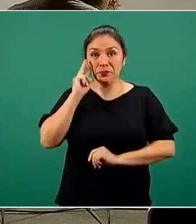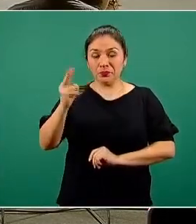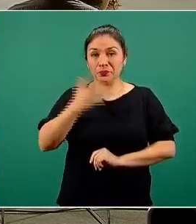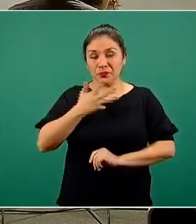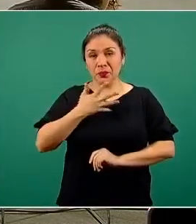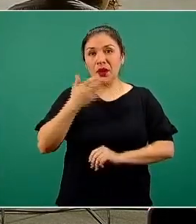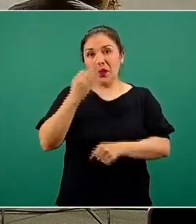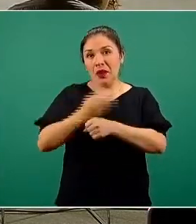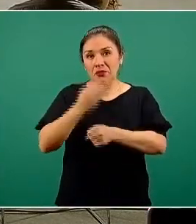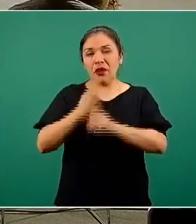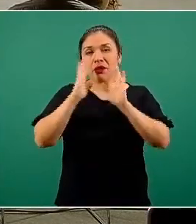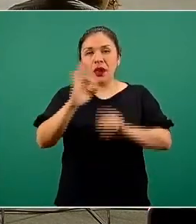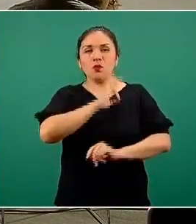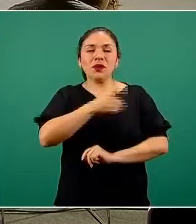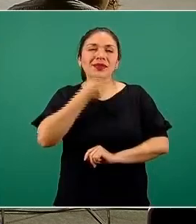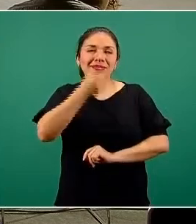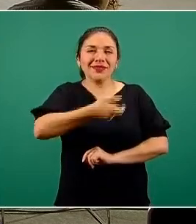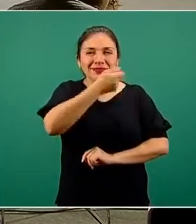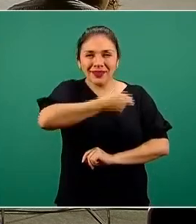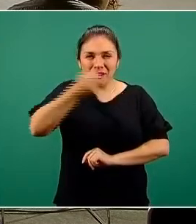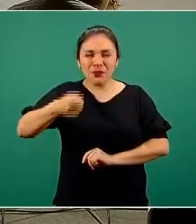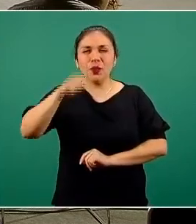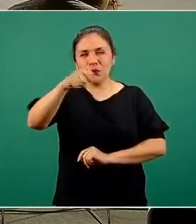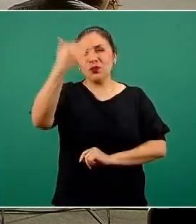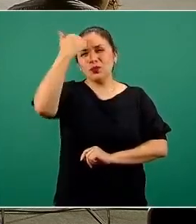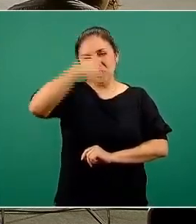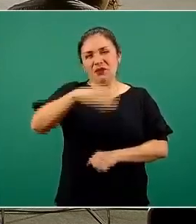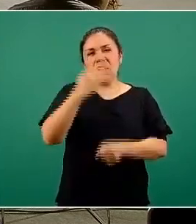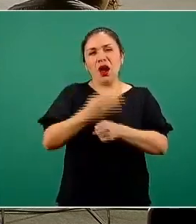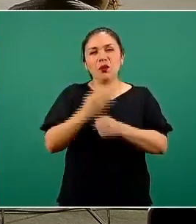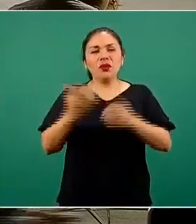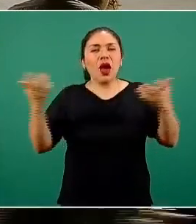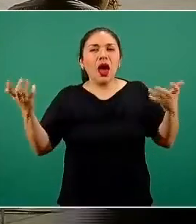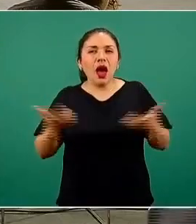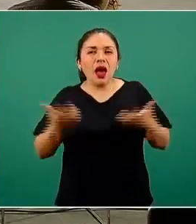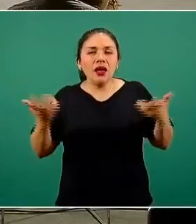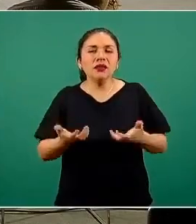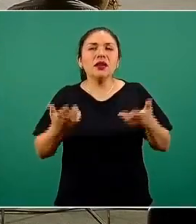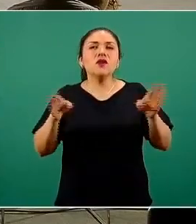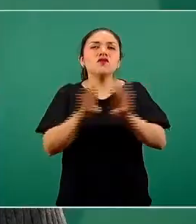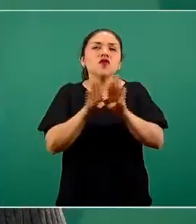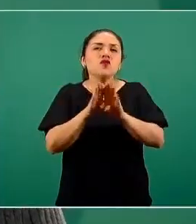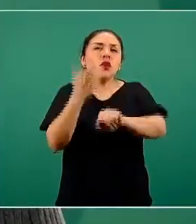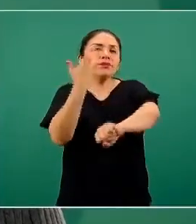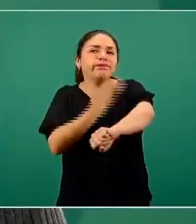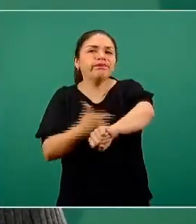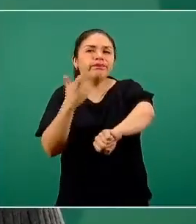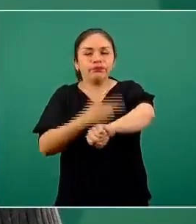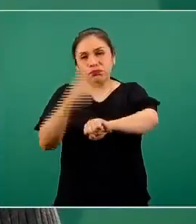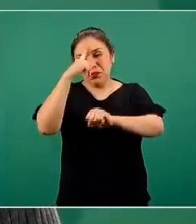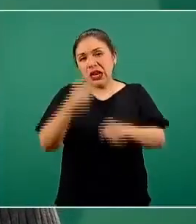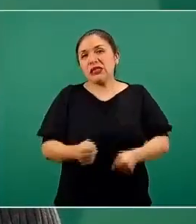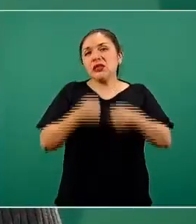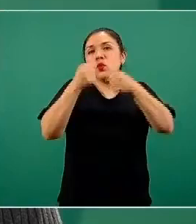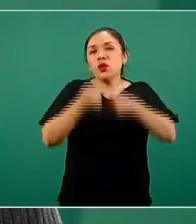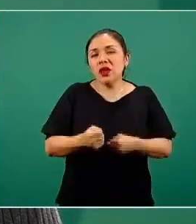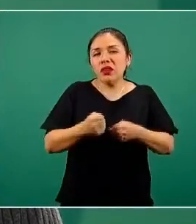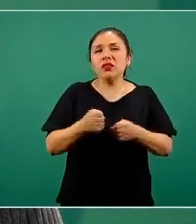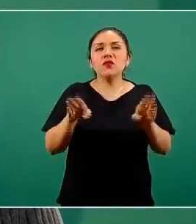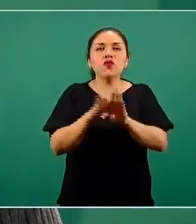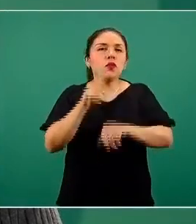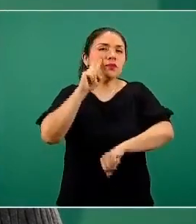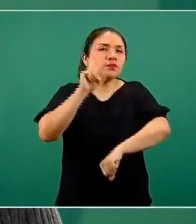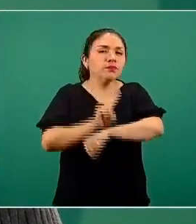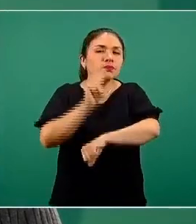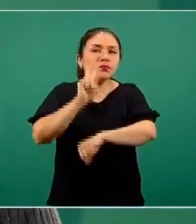to salute. As you know, they are taking place protocols of security and follow-up